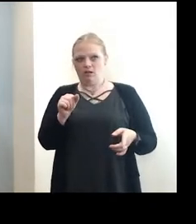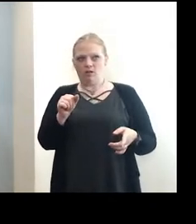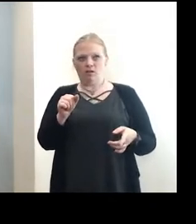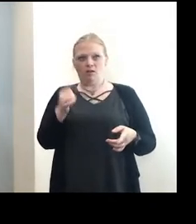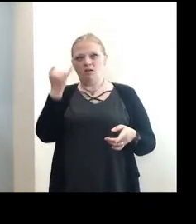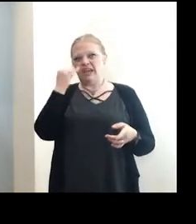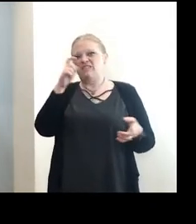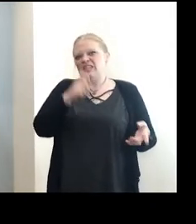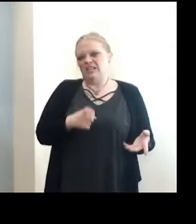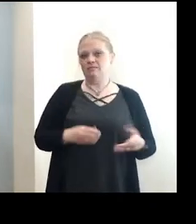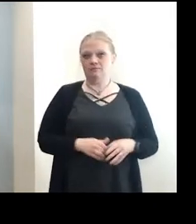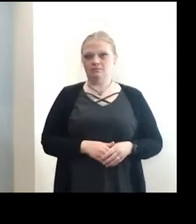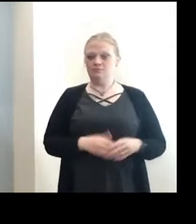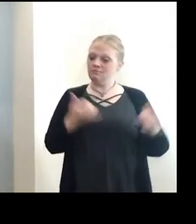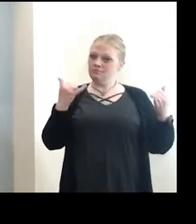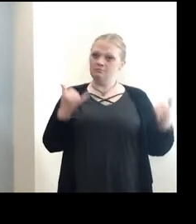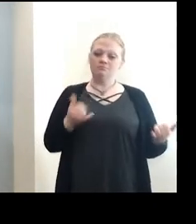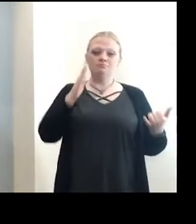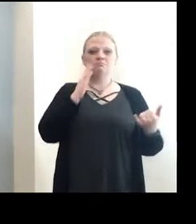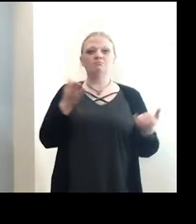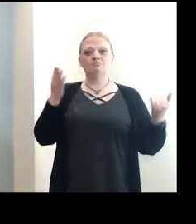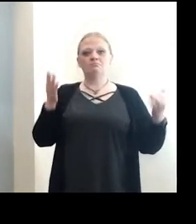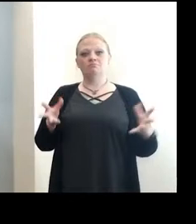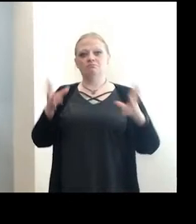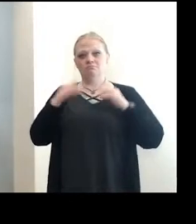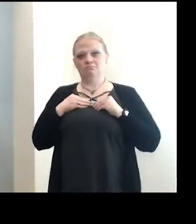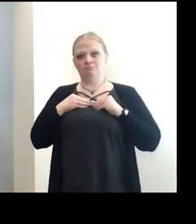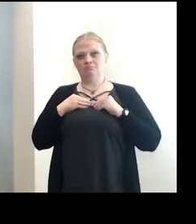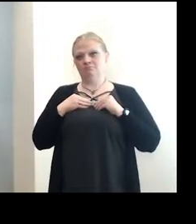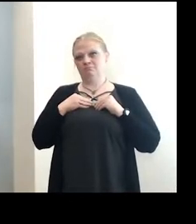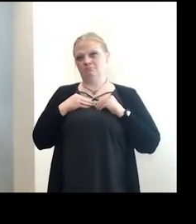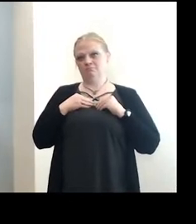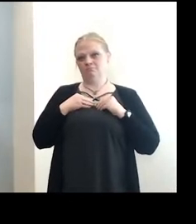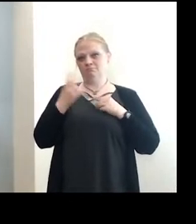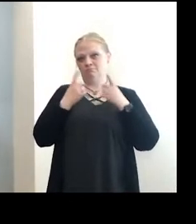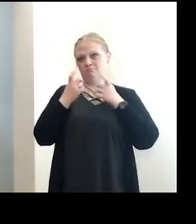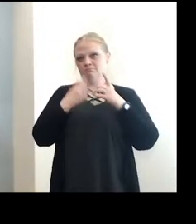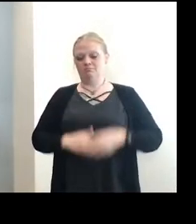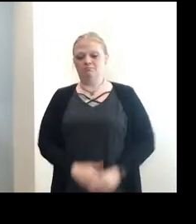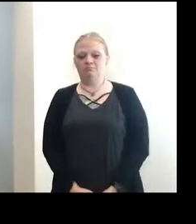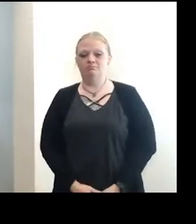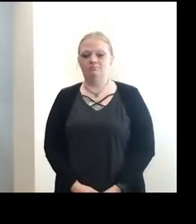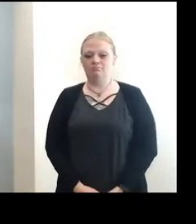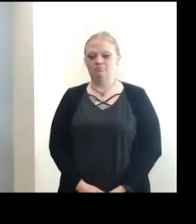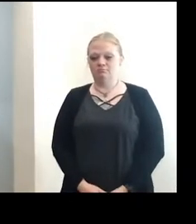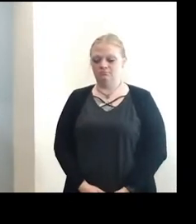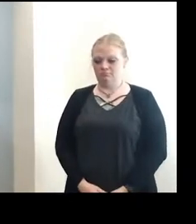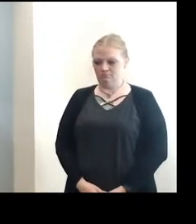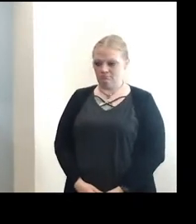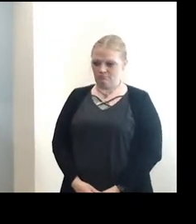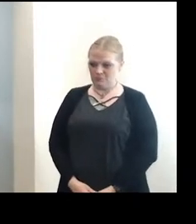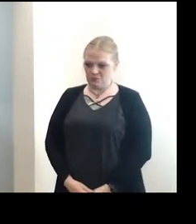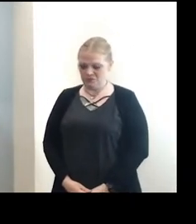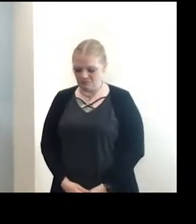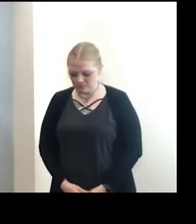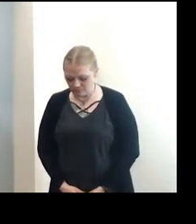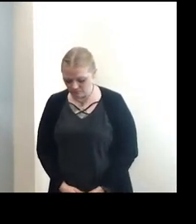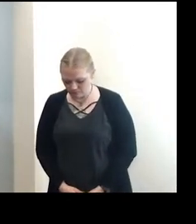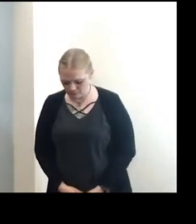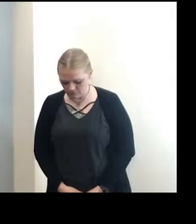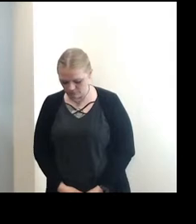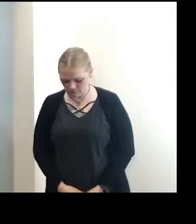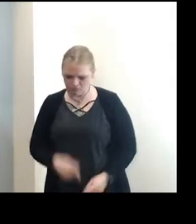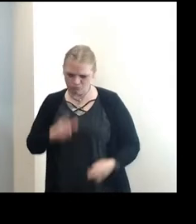case warrants. So with that, I will open up the phone lines, and we will start with, what have I